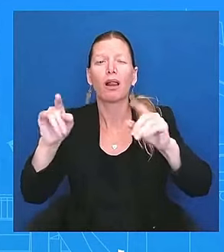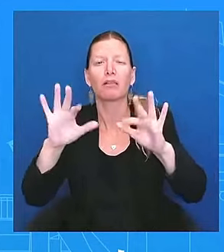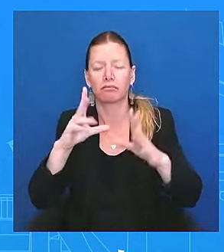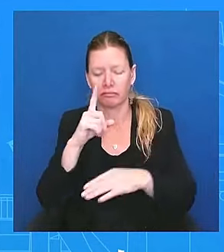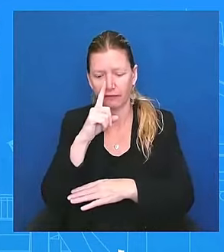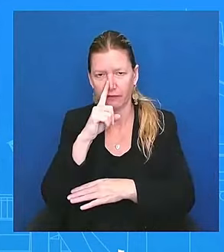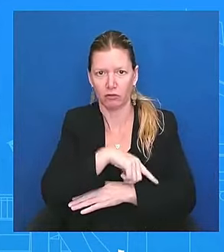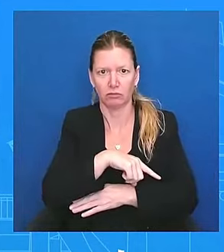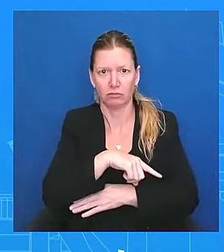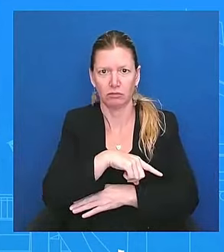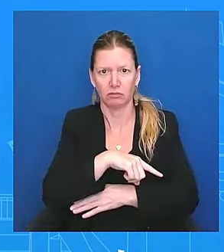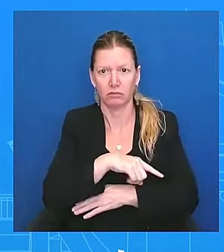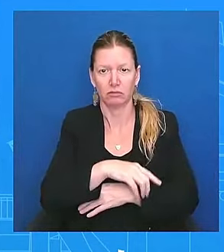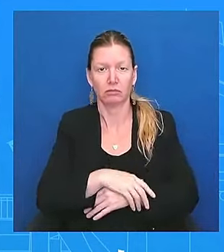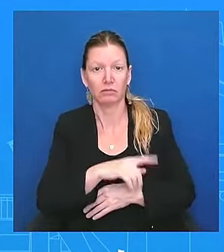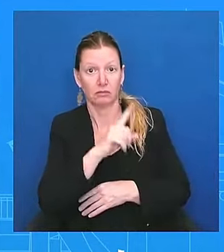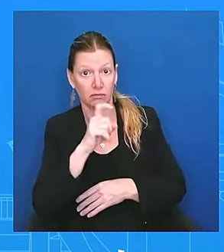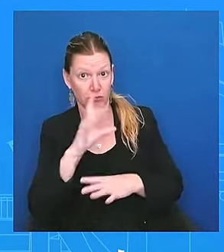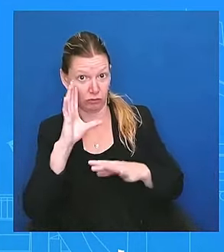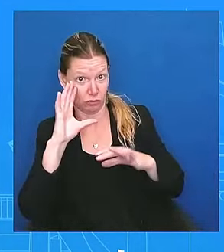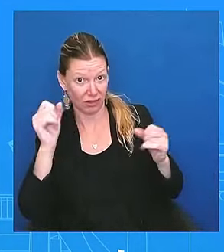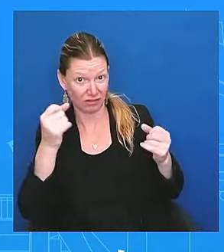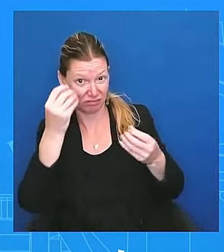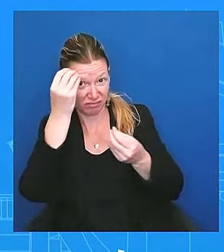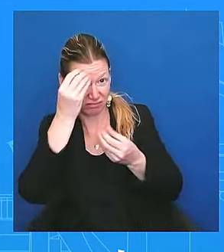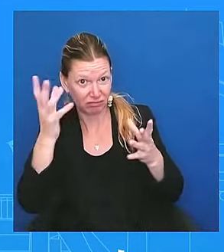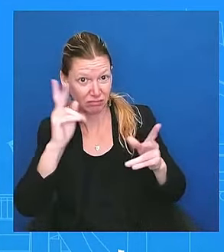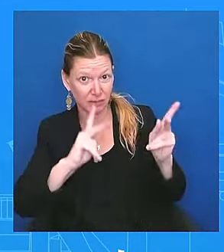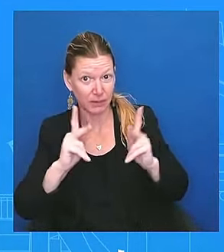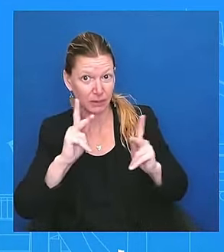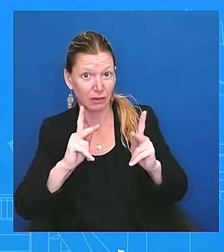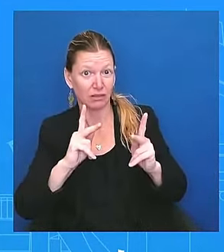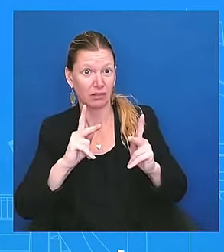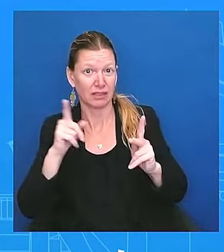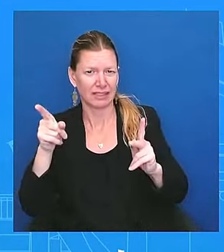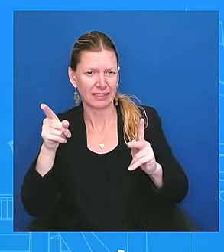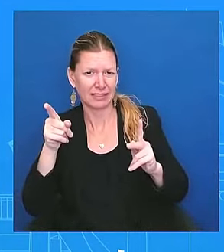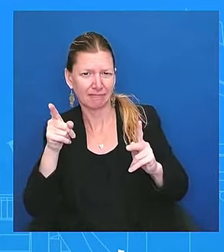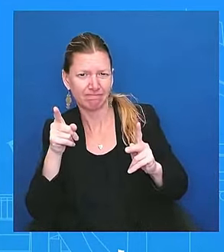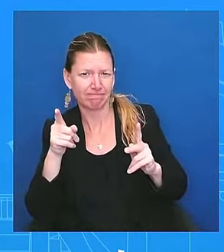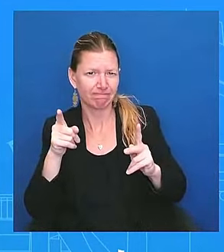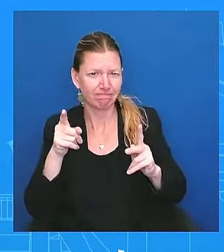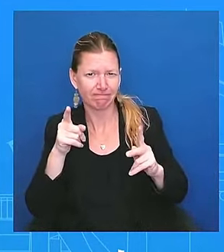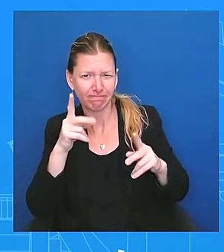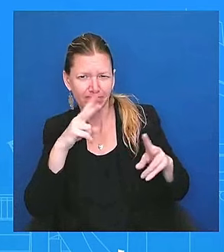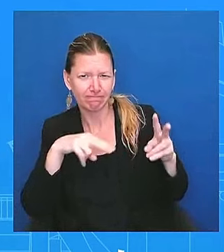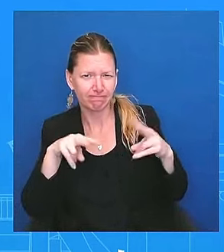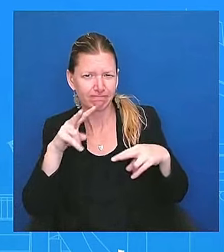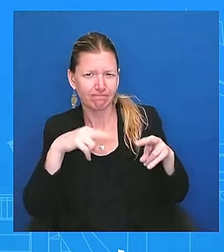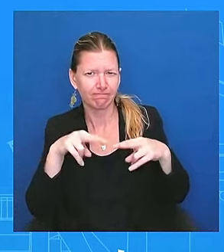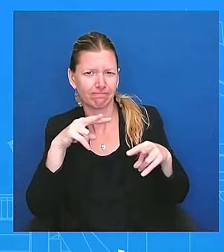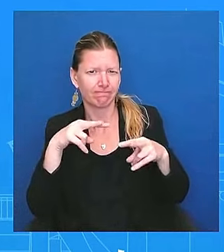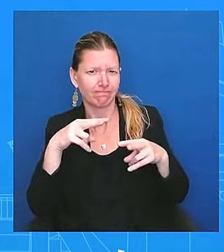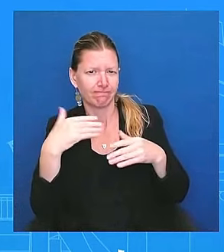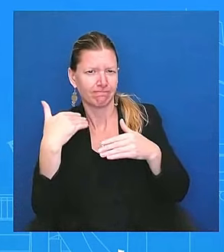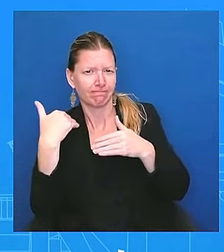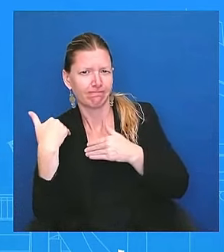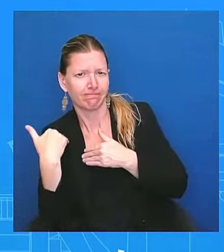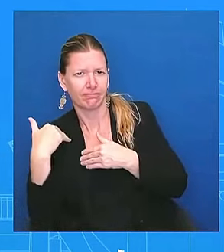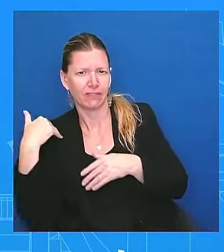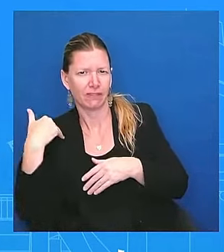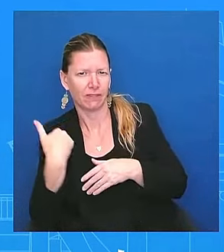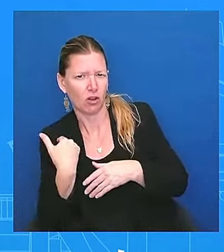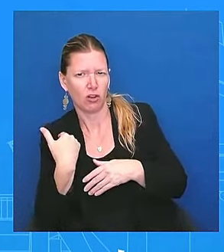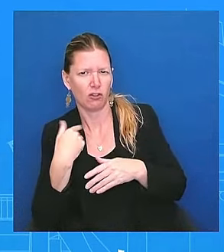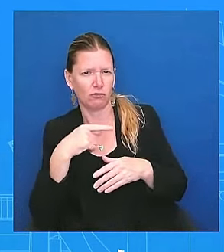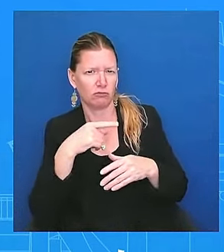the race? Absolutely false. That is absolutely false. I saw that reporting. We were not given enough time to get back to that reporting,